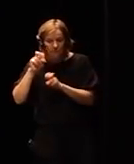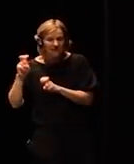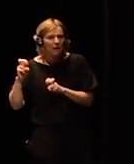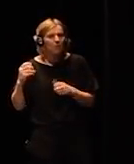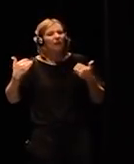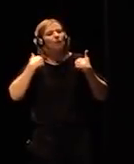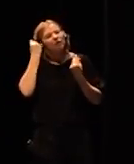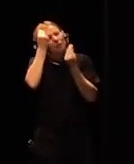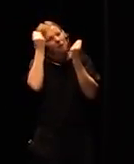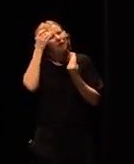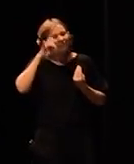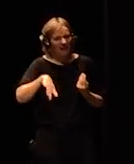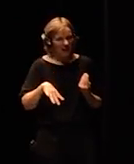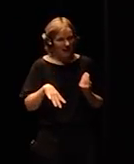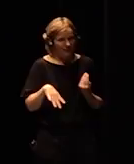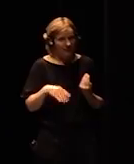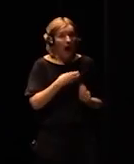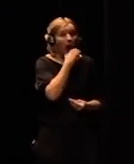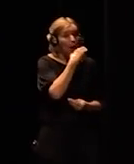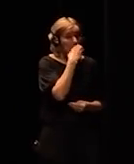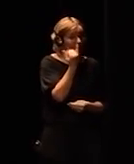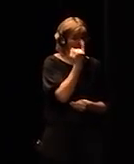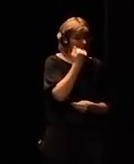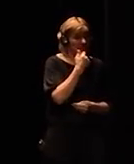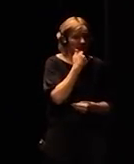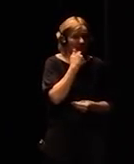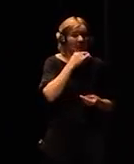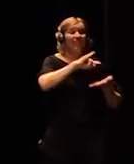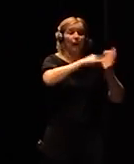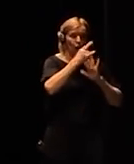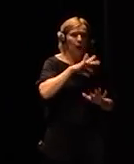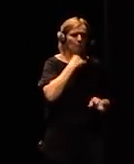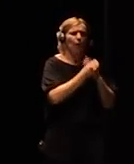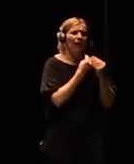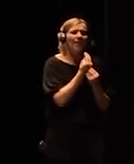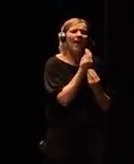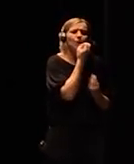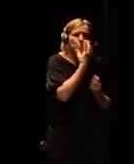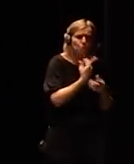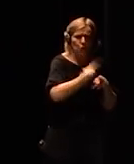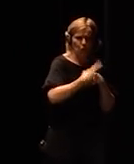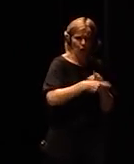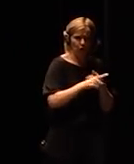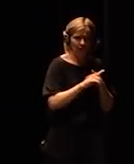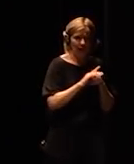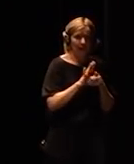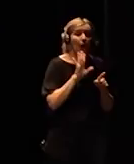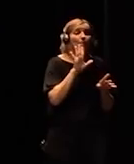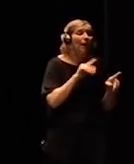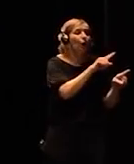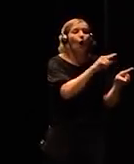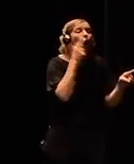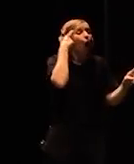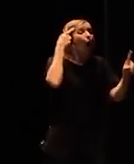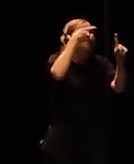CEO of Apple technology can do great things but it does not want to do great things it does not want